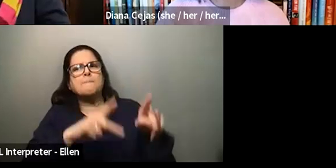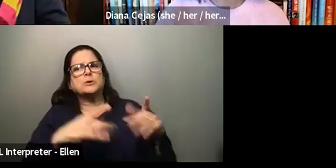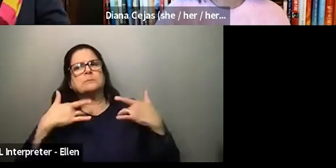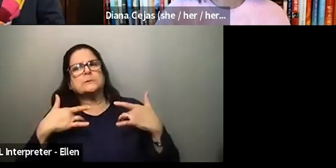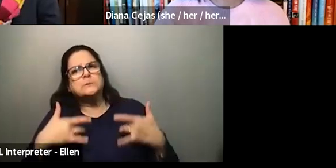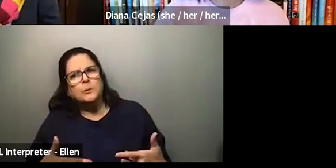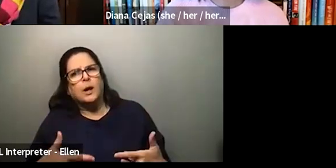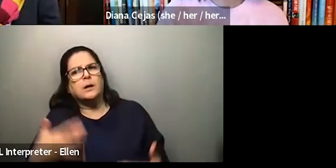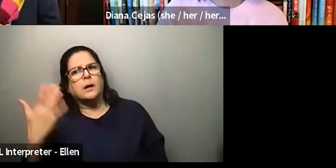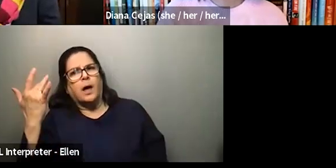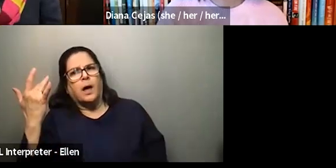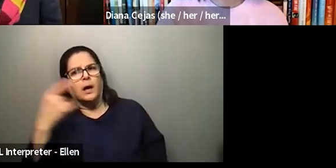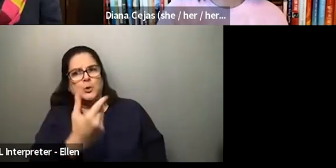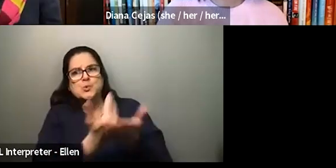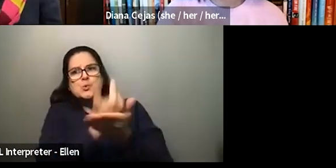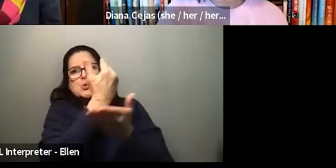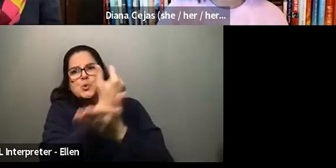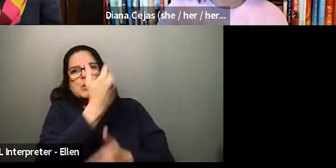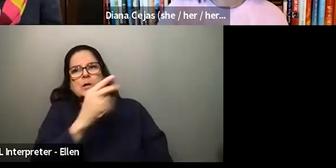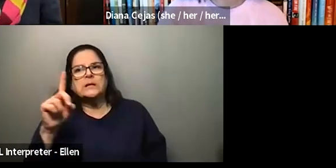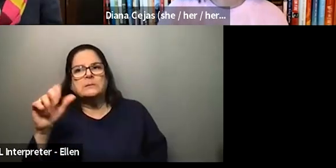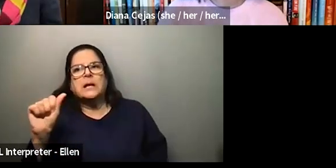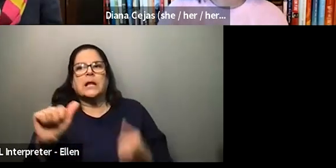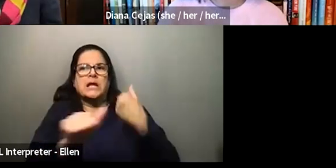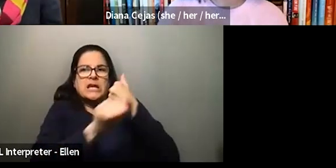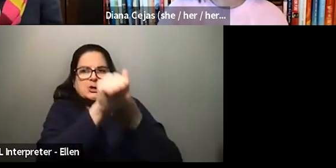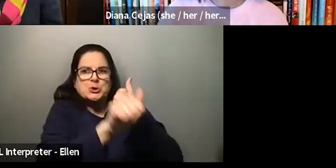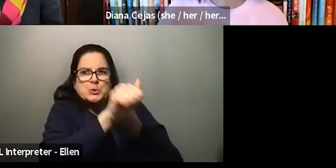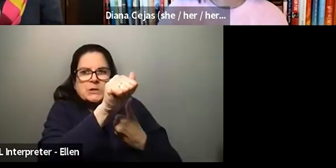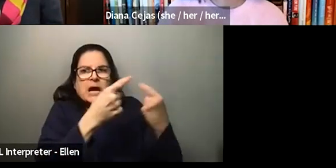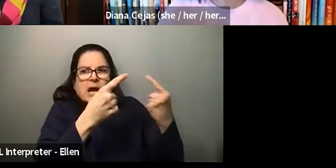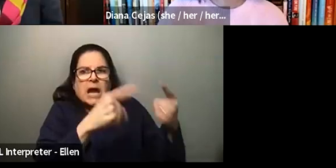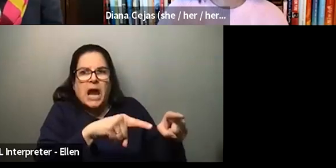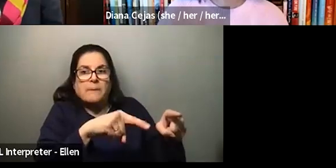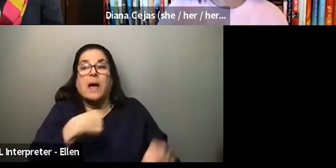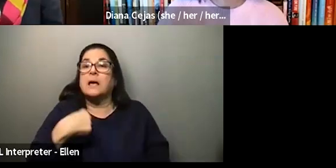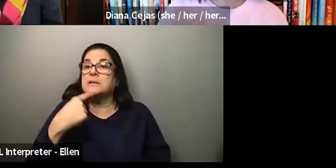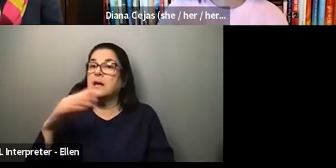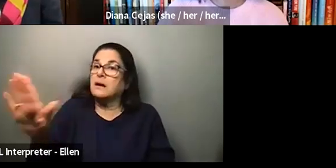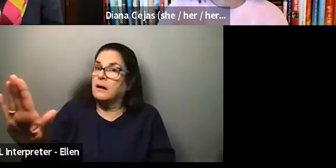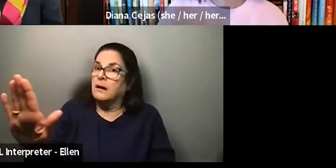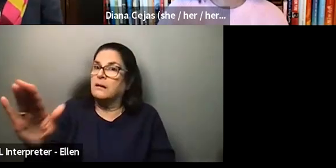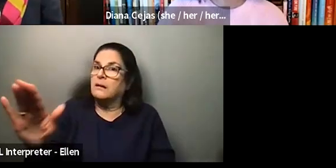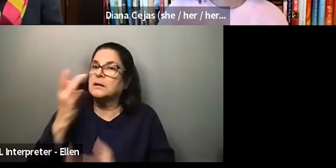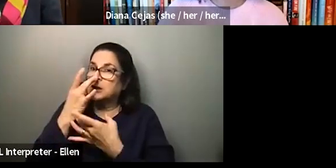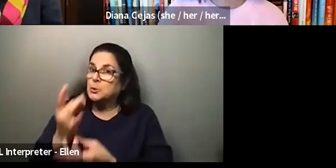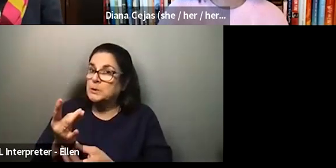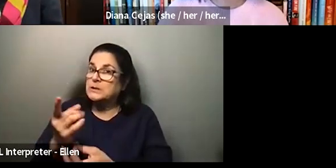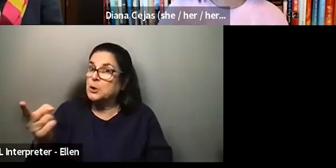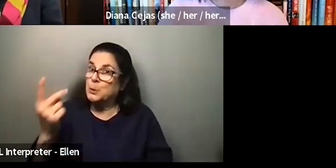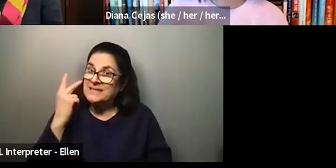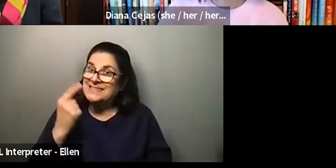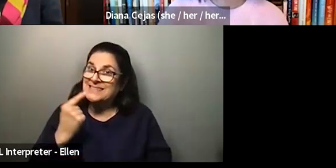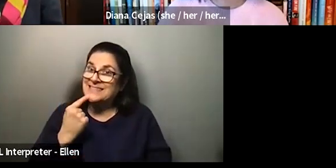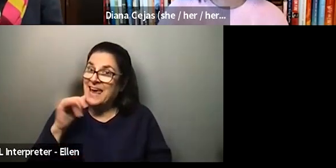their new disability, their new injury. And I responded with, well, it's very interesting that you would say that. Why must